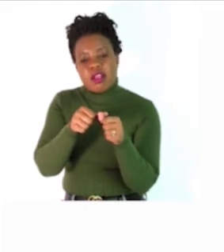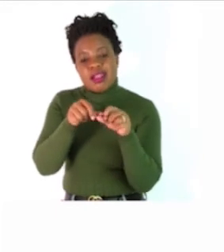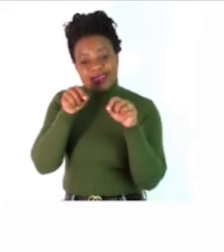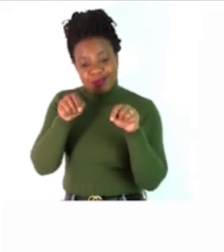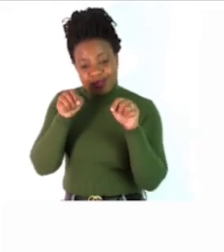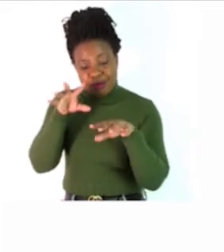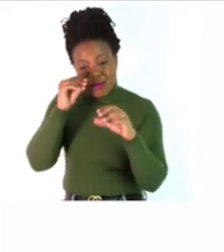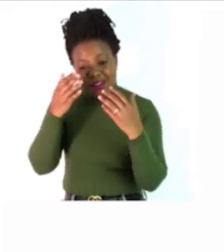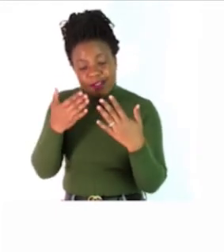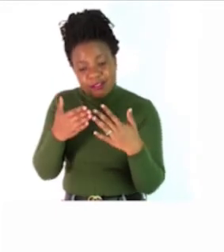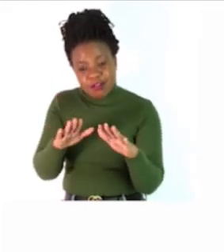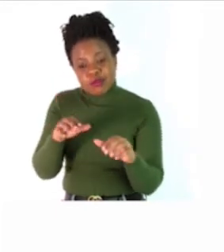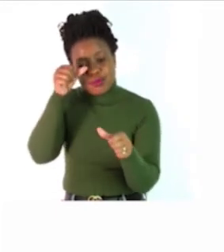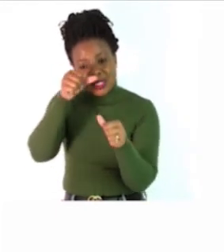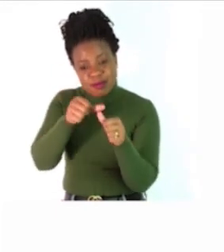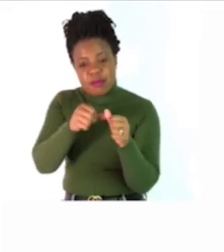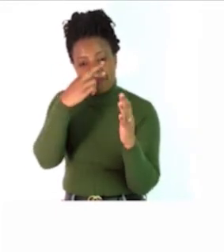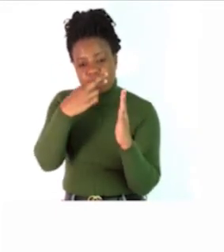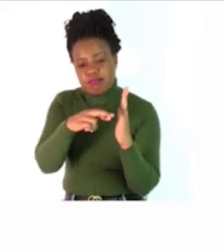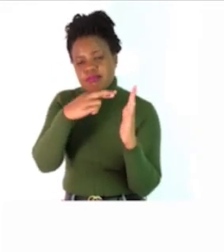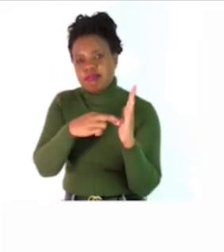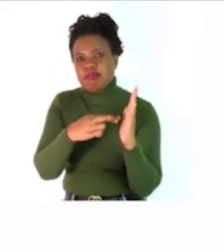into their plural forms